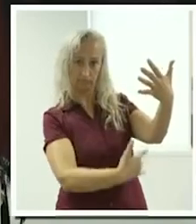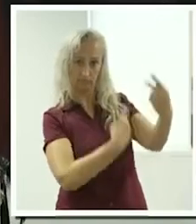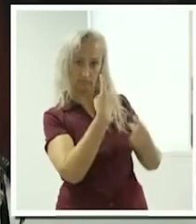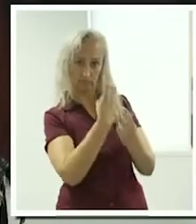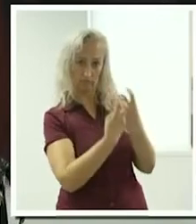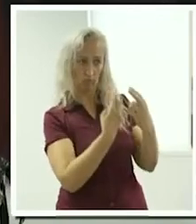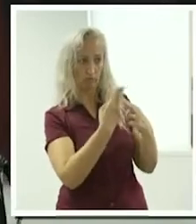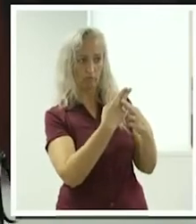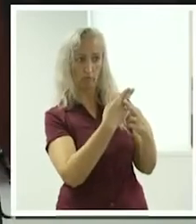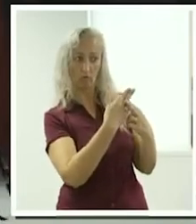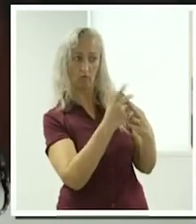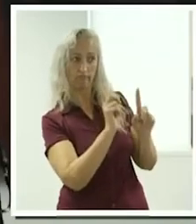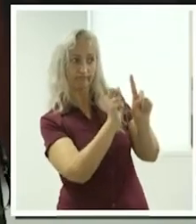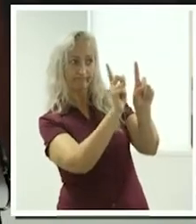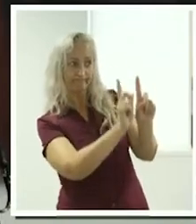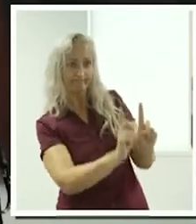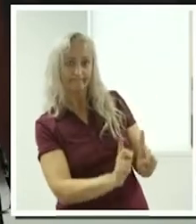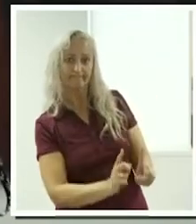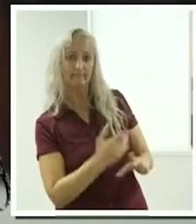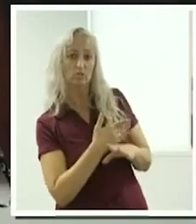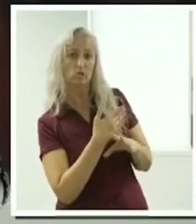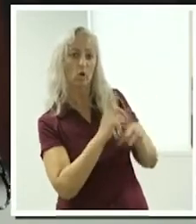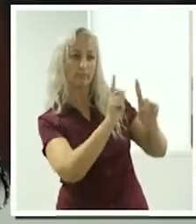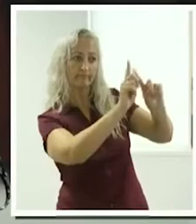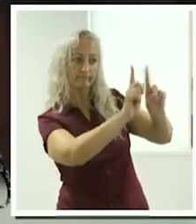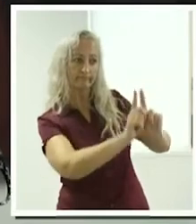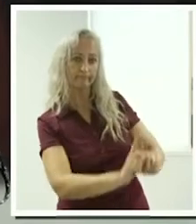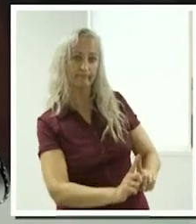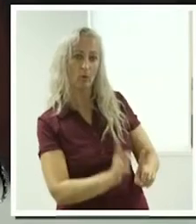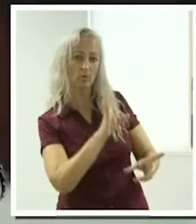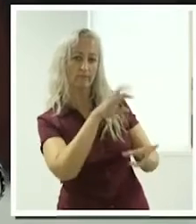at what the job entails.